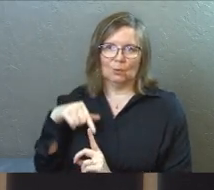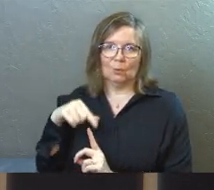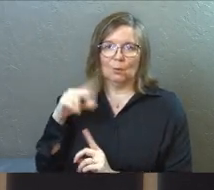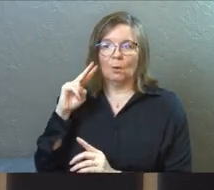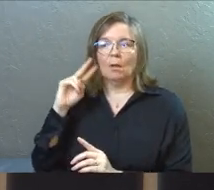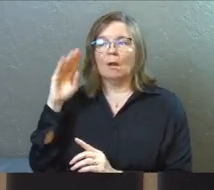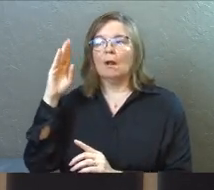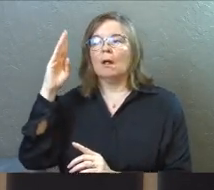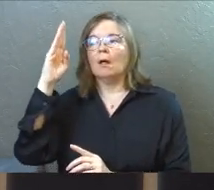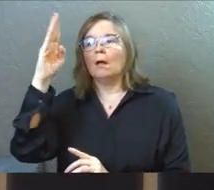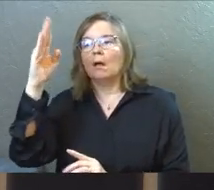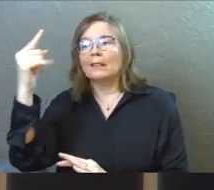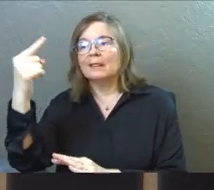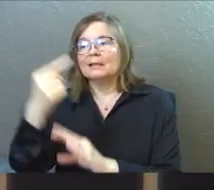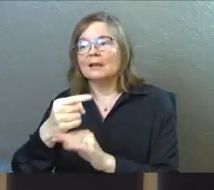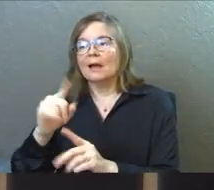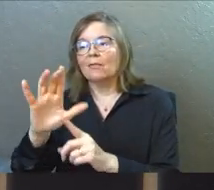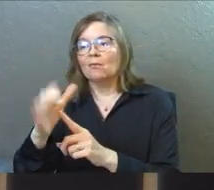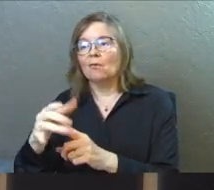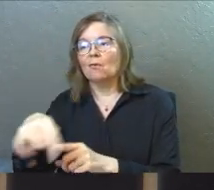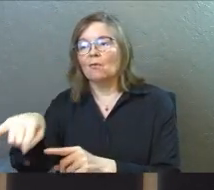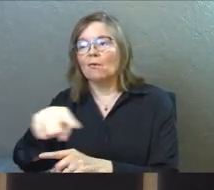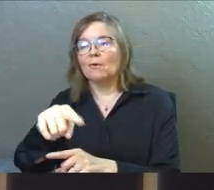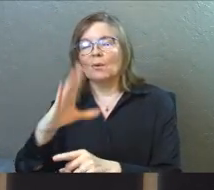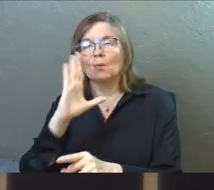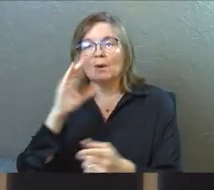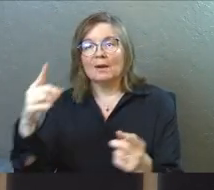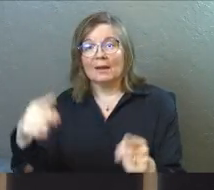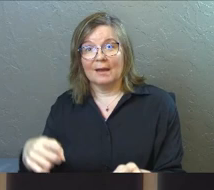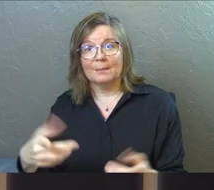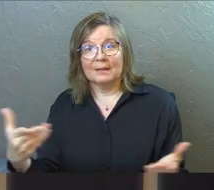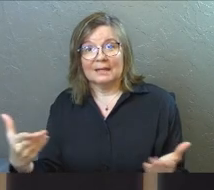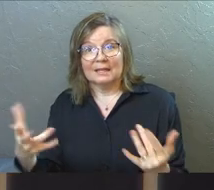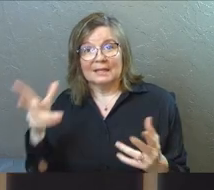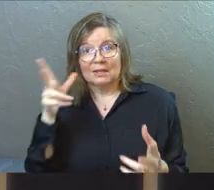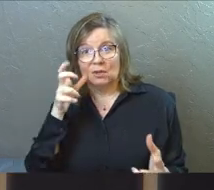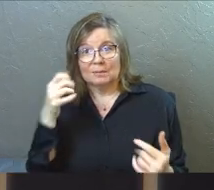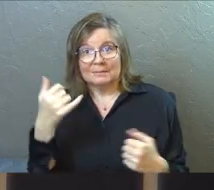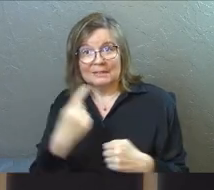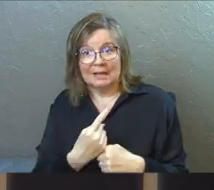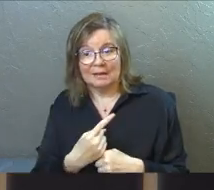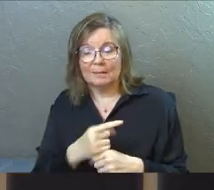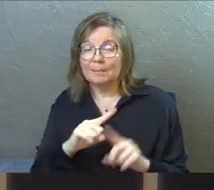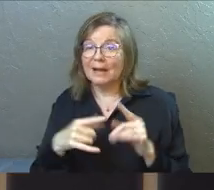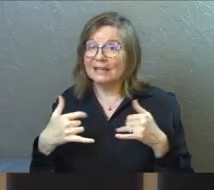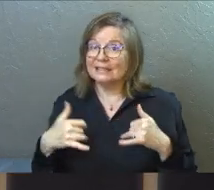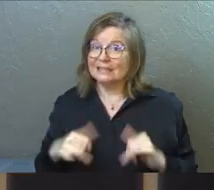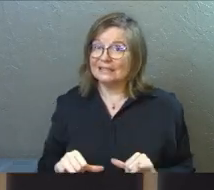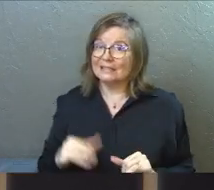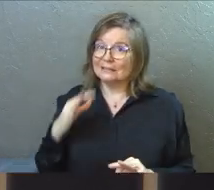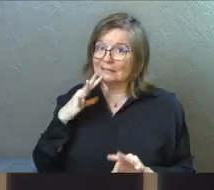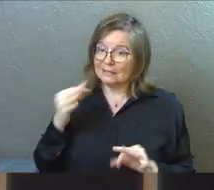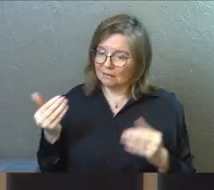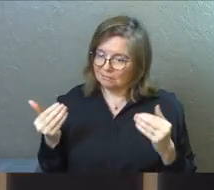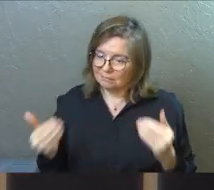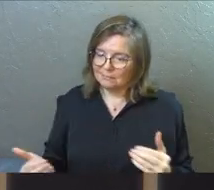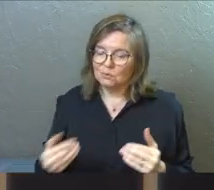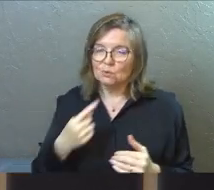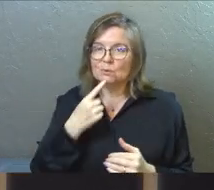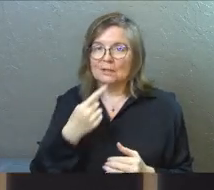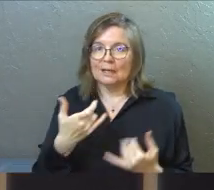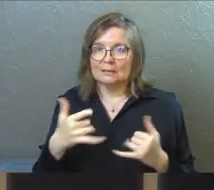the day, he knew the context that we would be hearing them in, and yet he said them anyway.